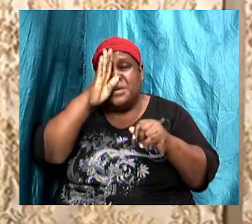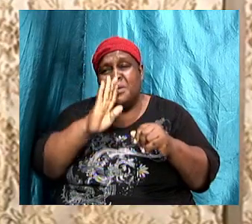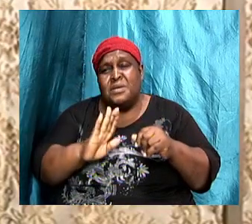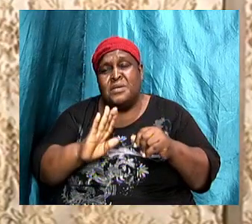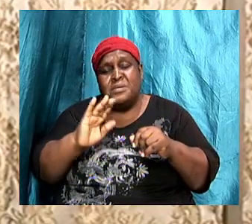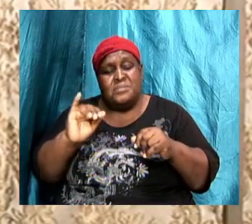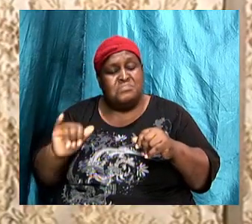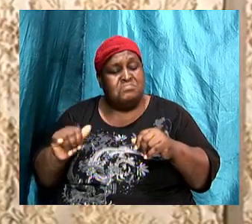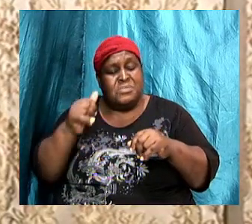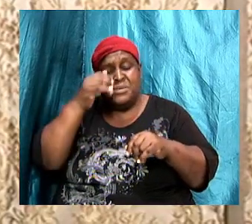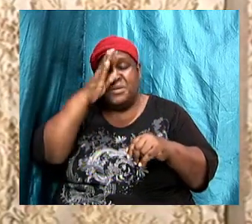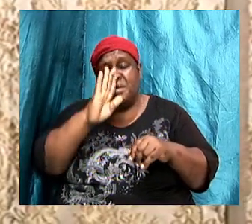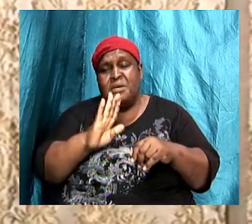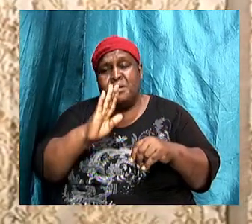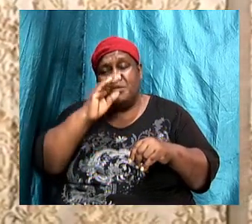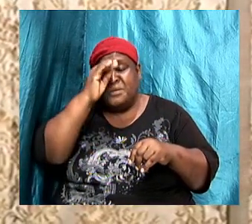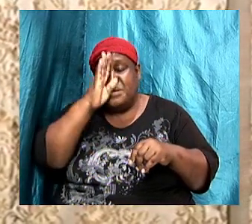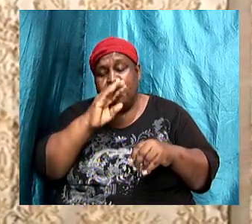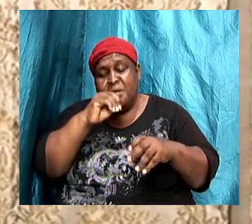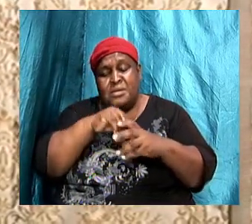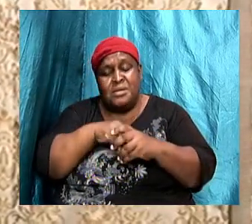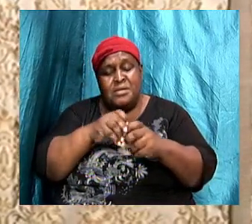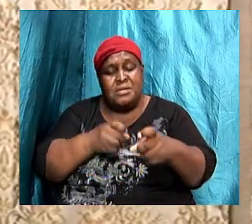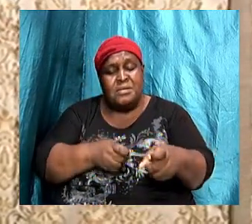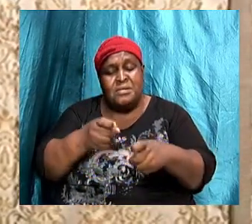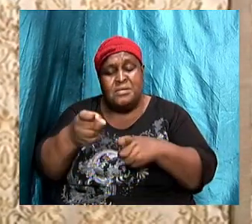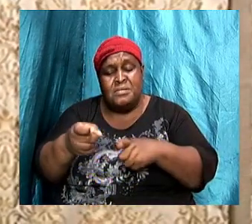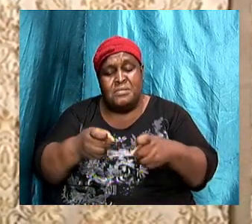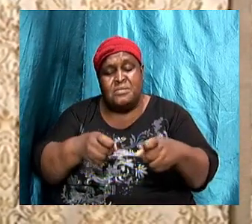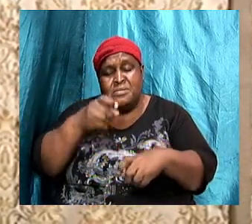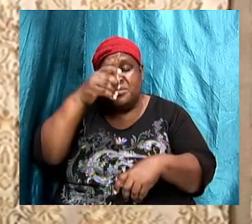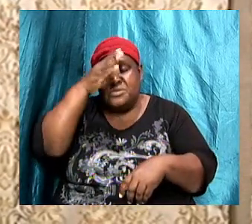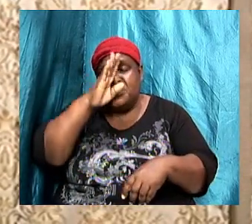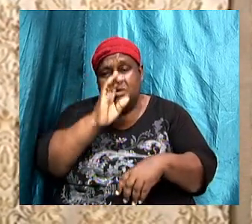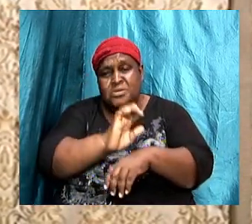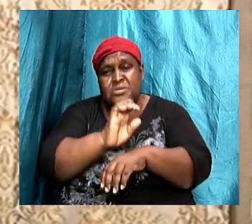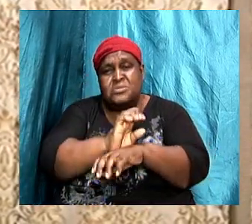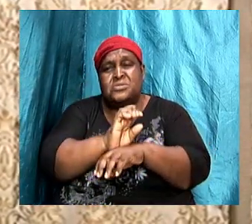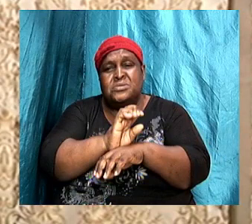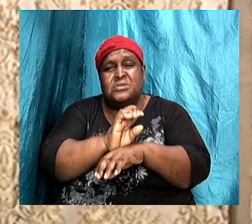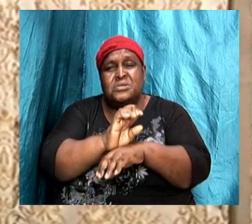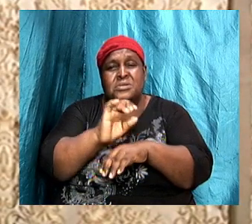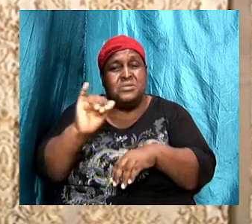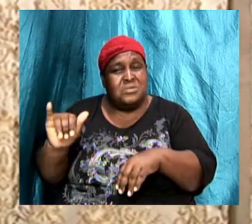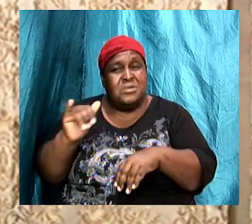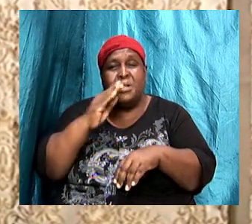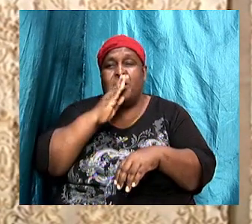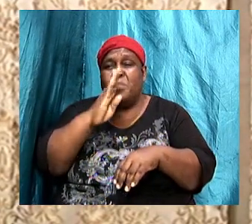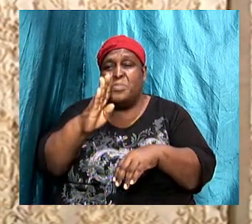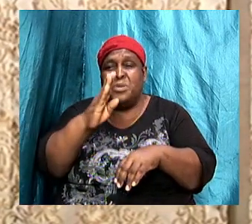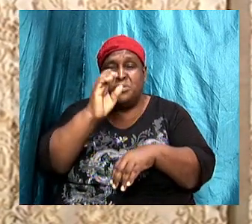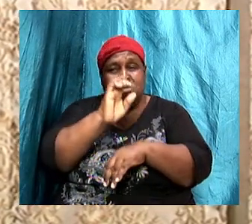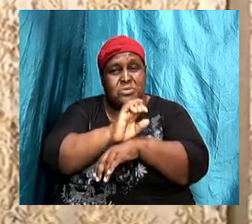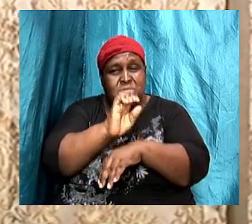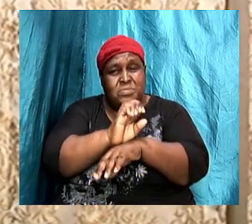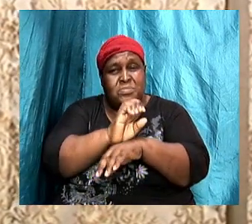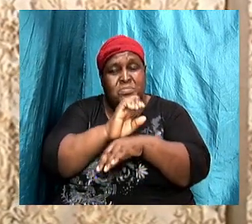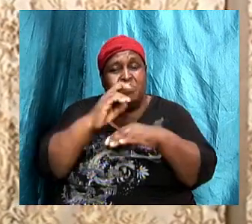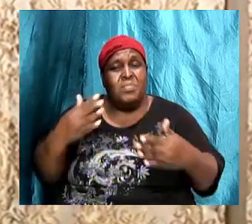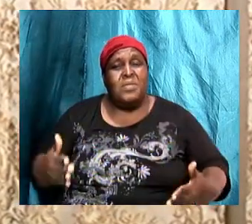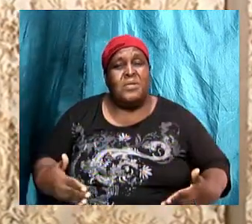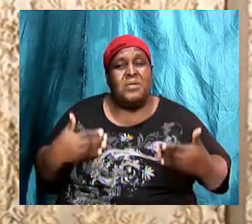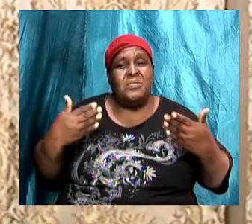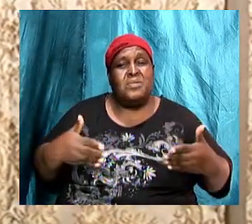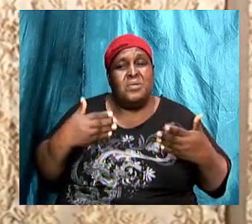control and the church will be the church and I want to encourage the saints of the Most High God